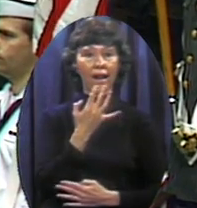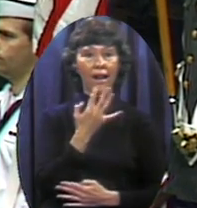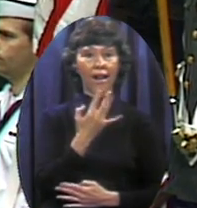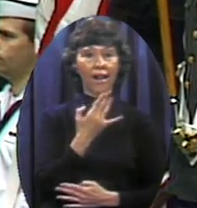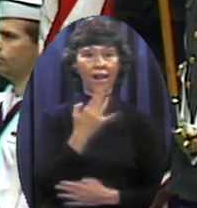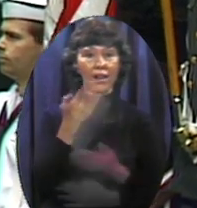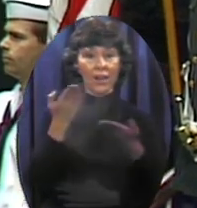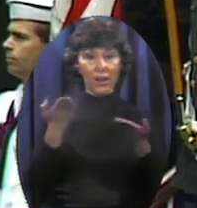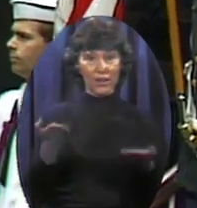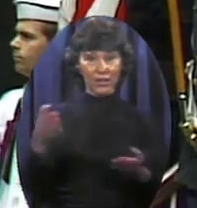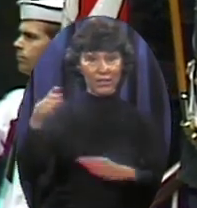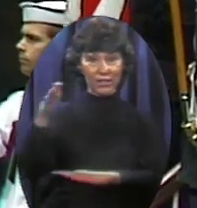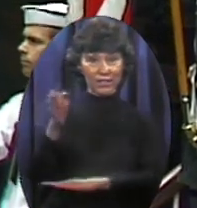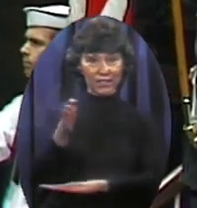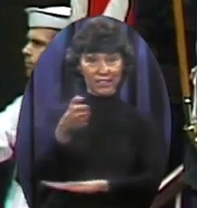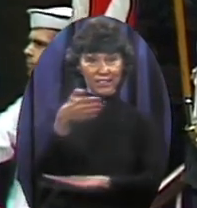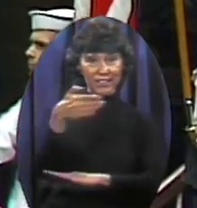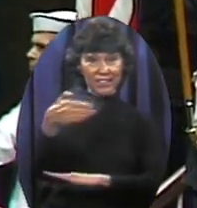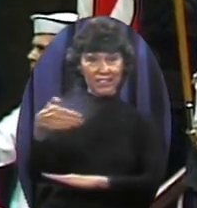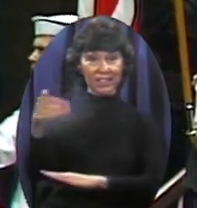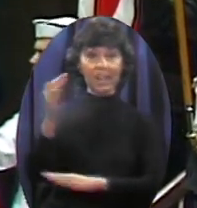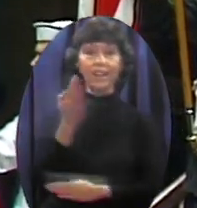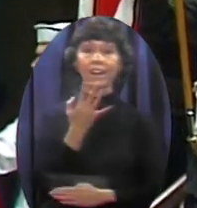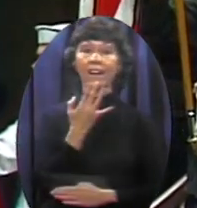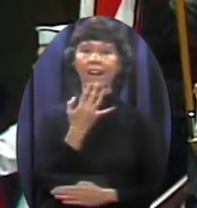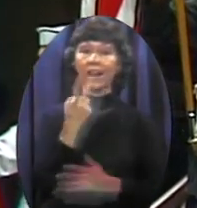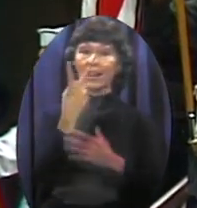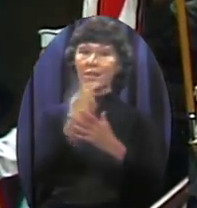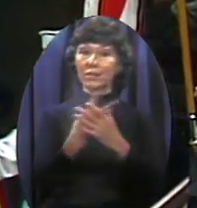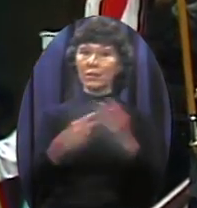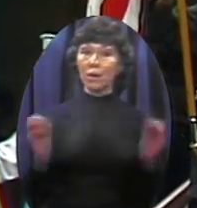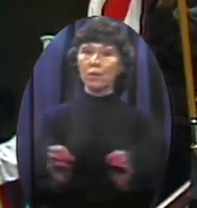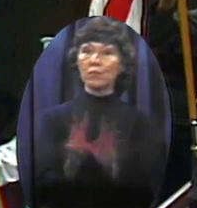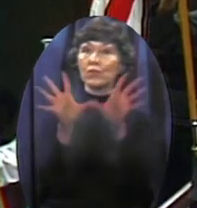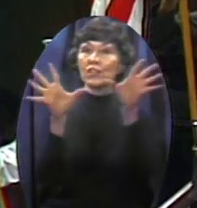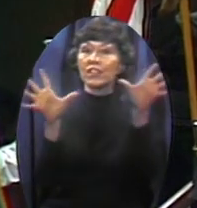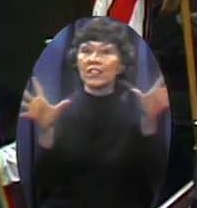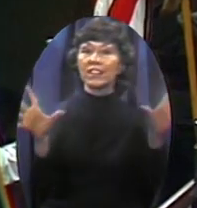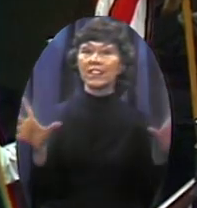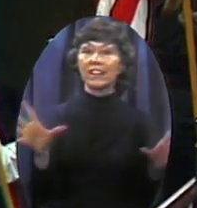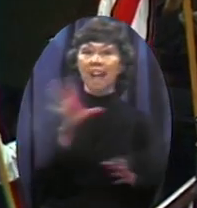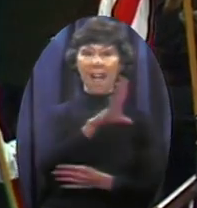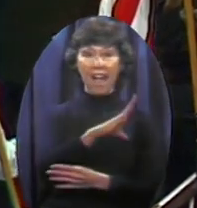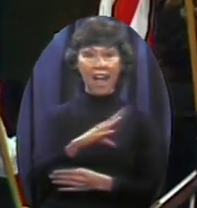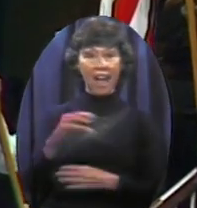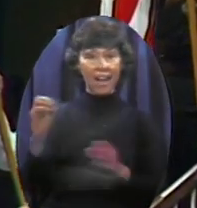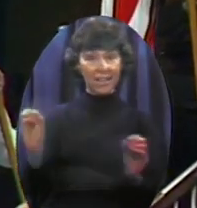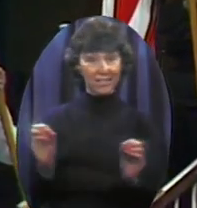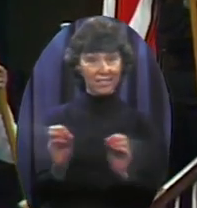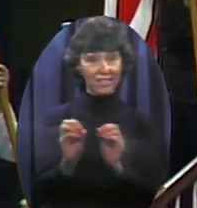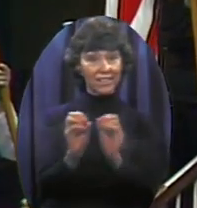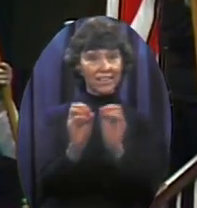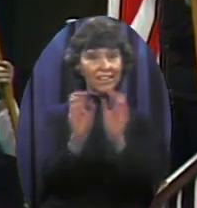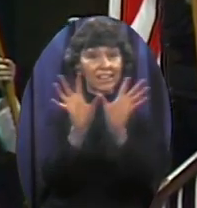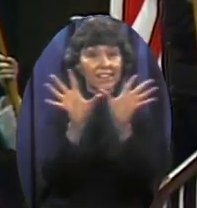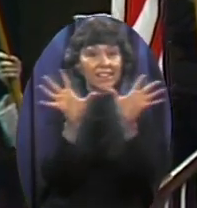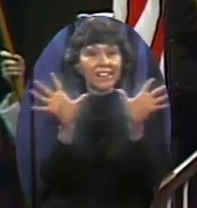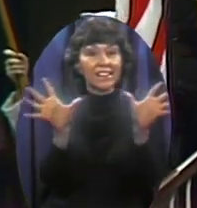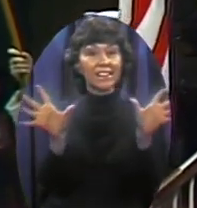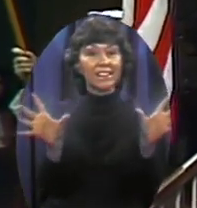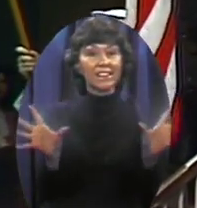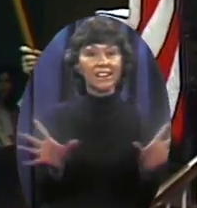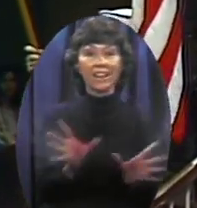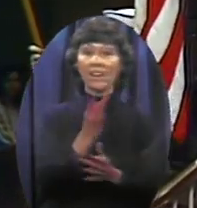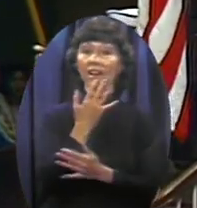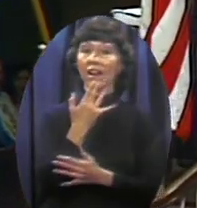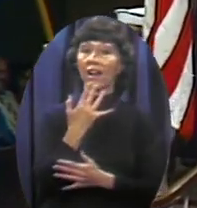¶ ¶ Colors both brilliant and clear ¶ ¶